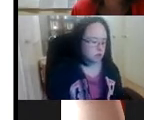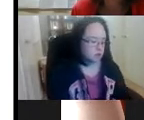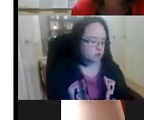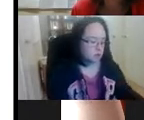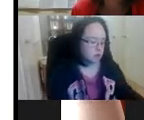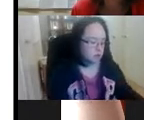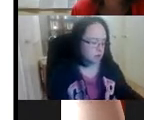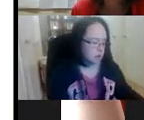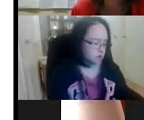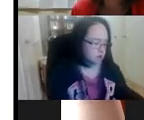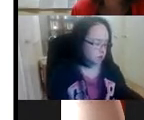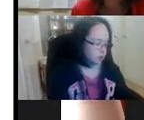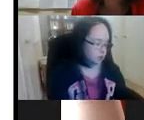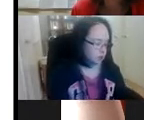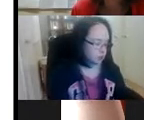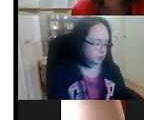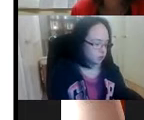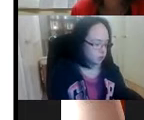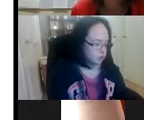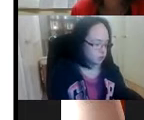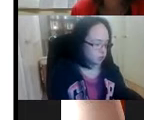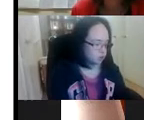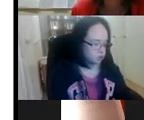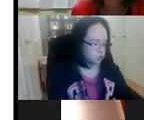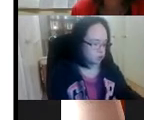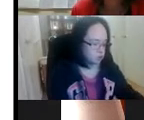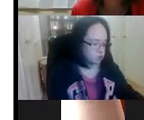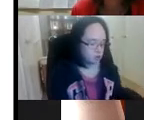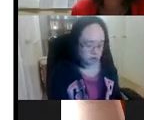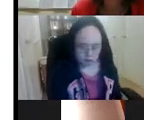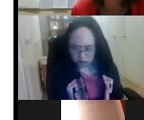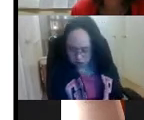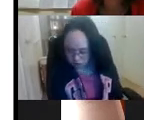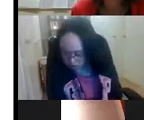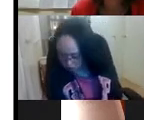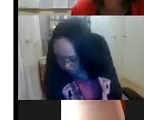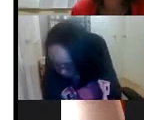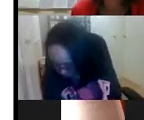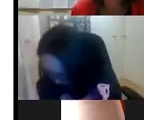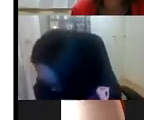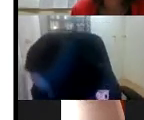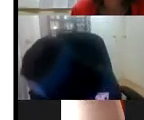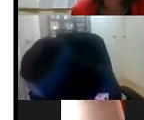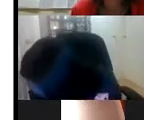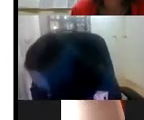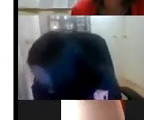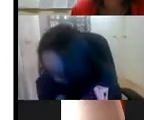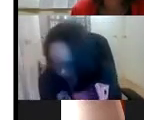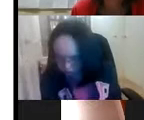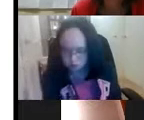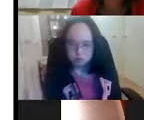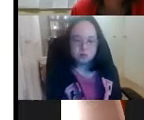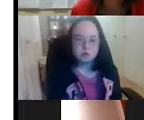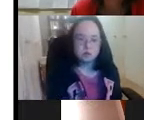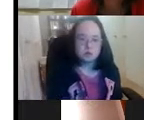areas uh throughout the country and and this was really important for us clinical information health promotion information people